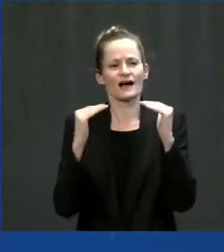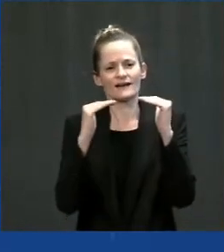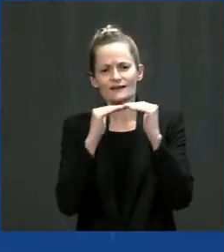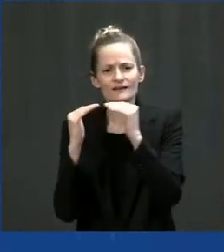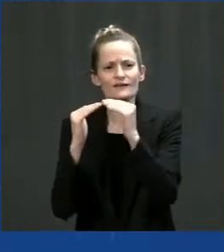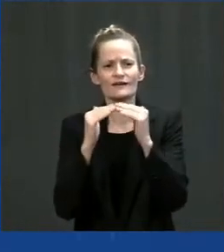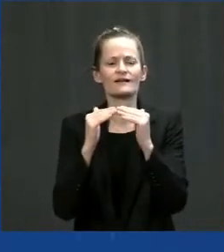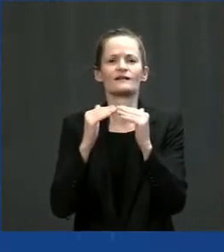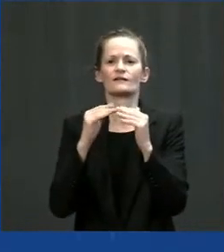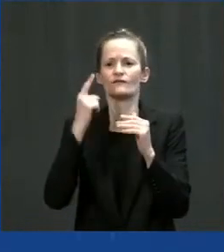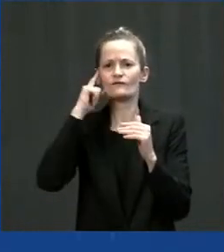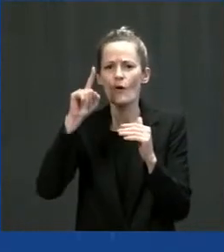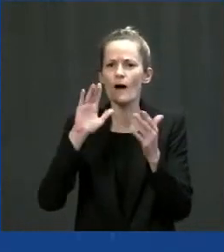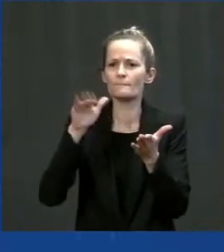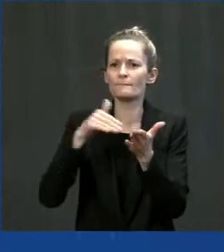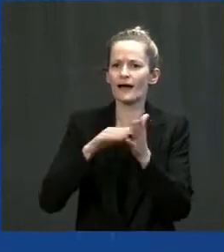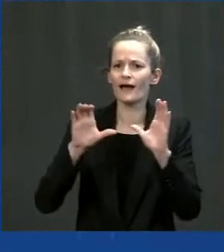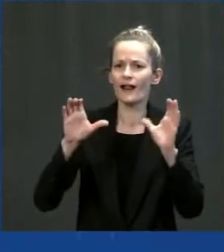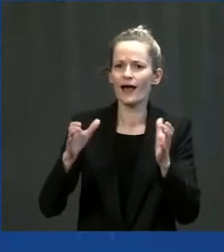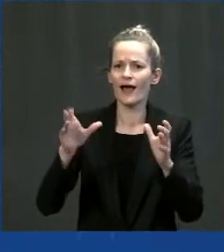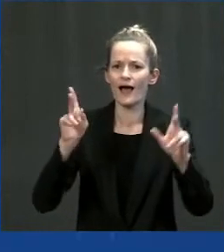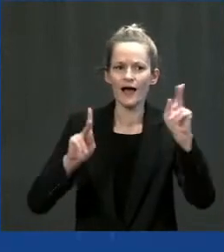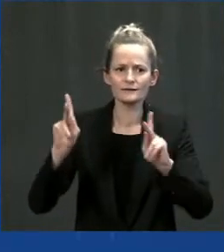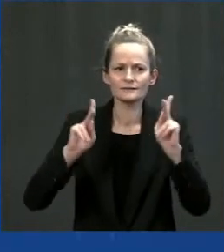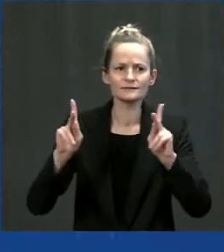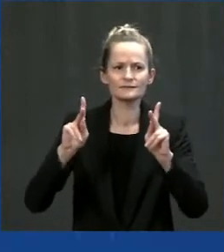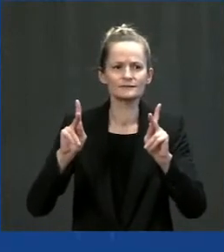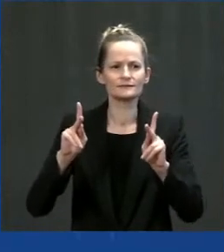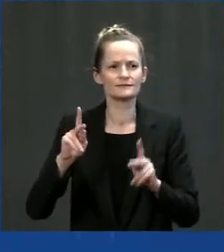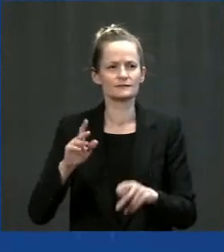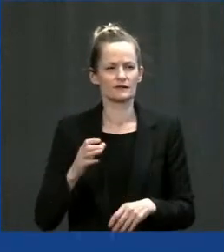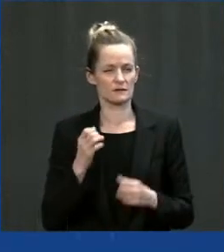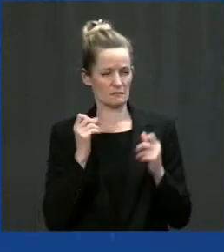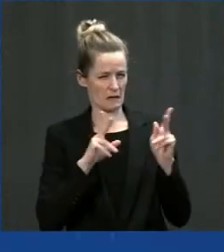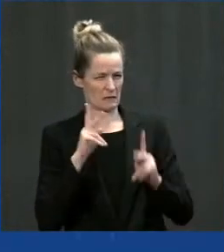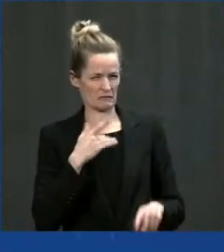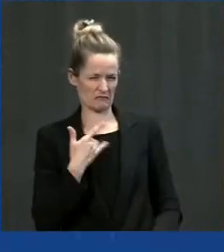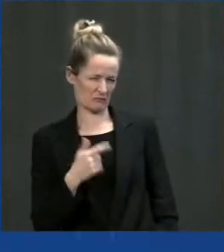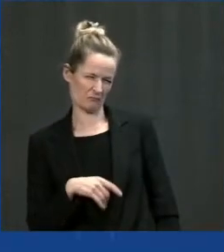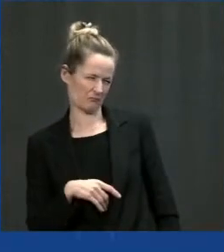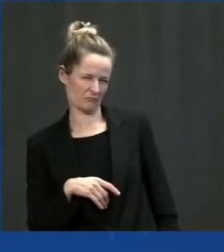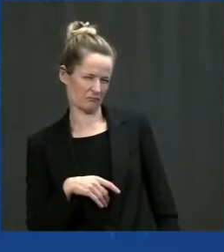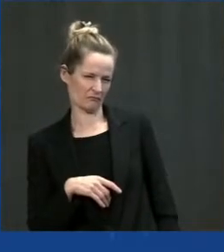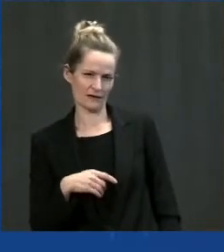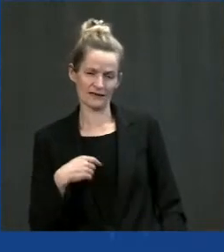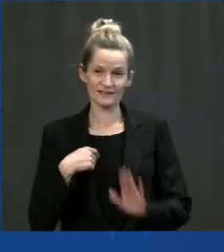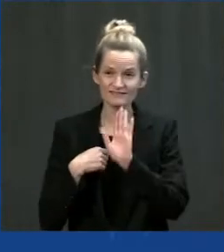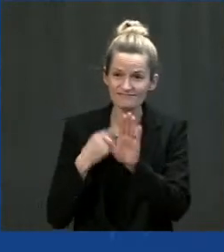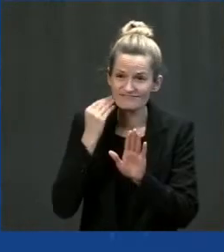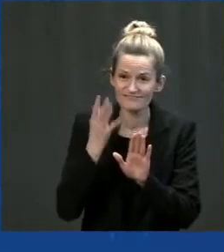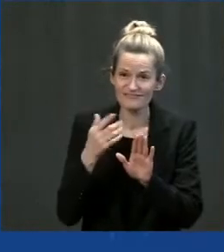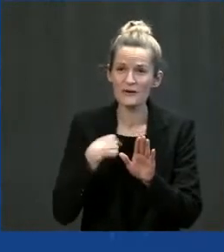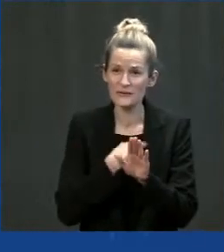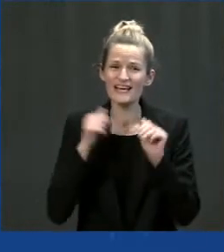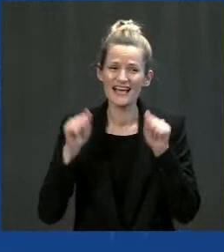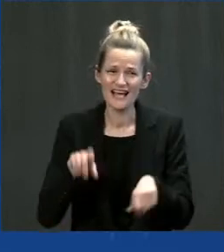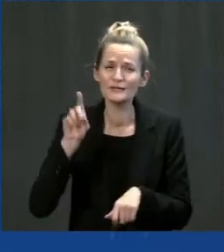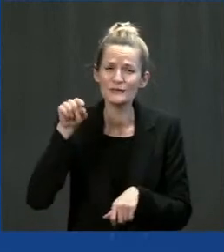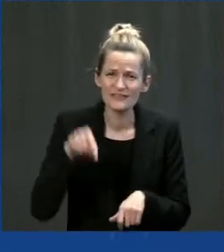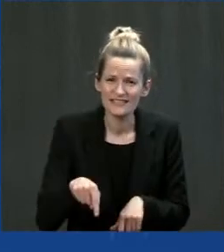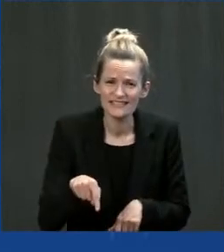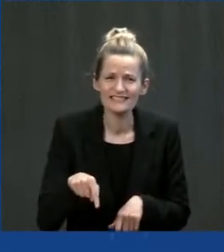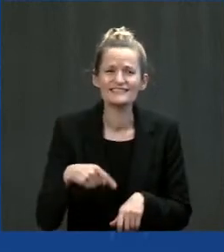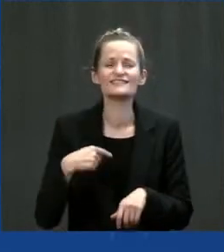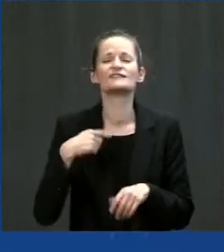I know a lot of people are skeptical, but we can do this. We can do this. We're going to disagree in philosophy on some of the things.